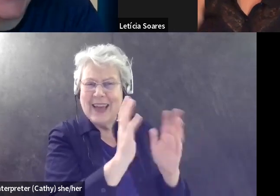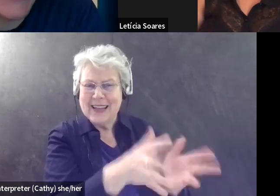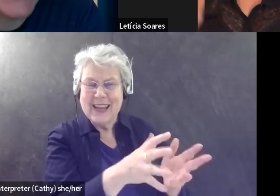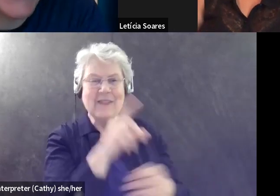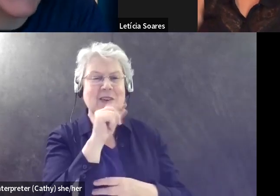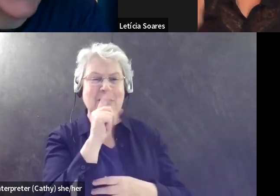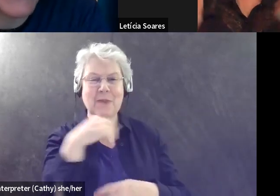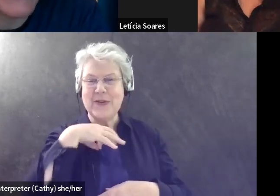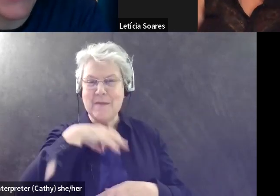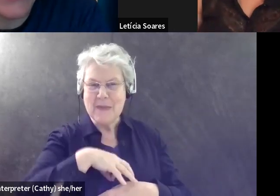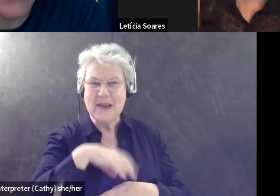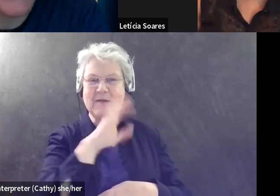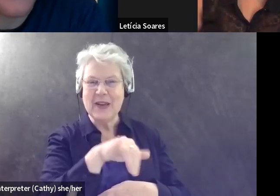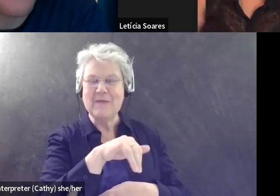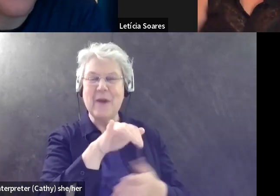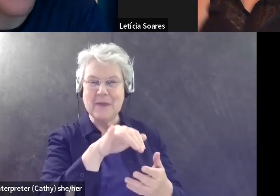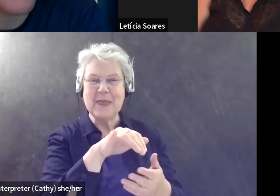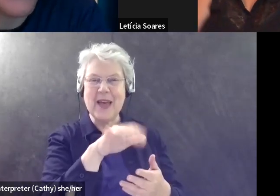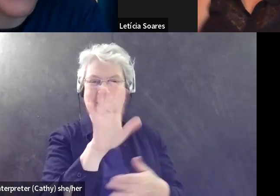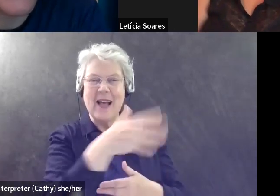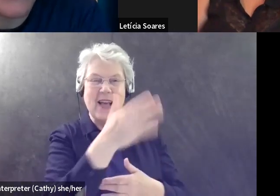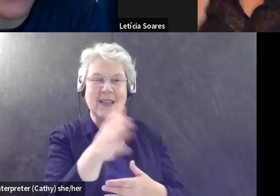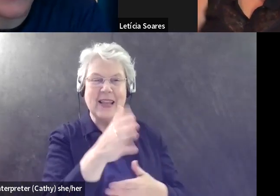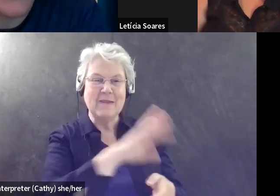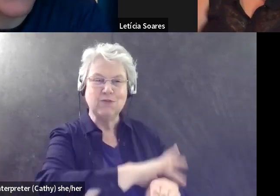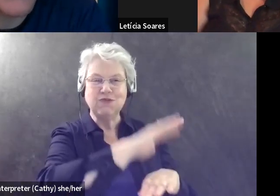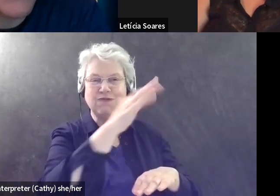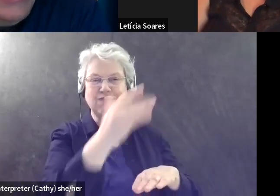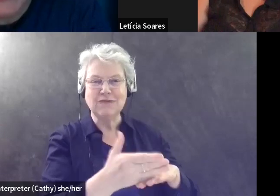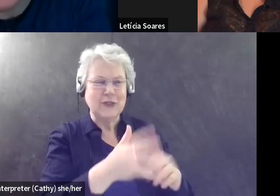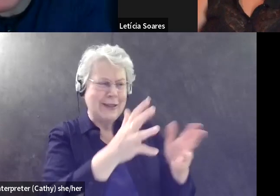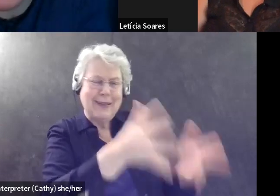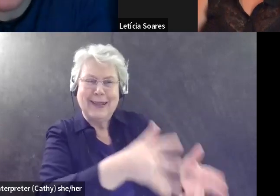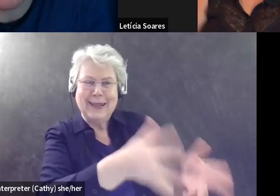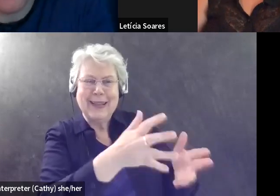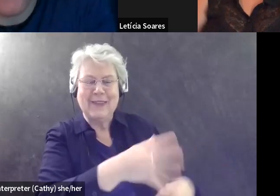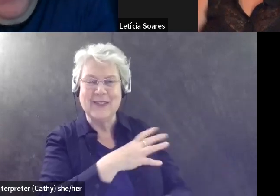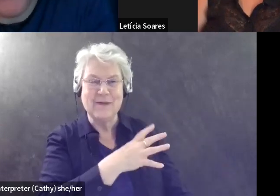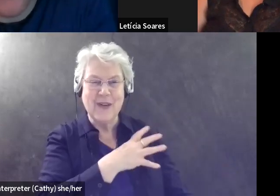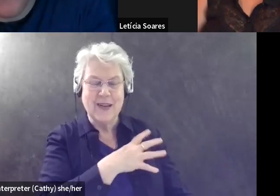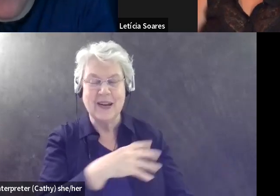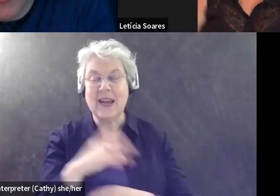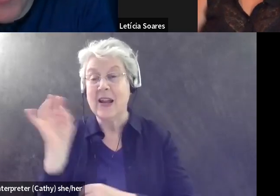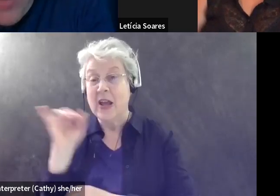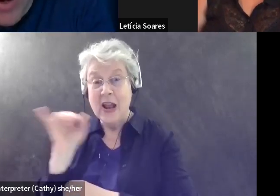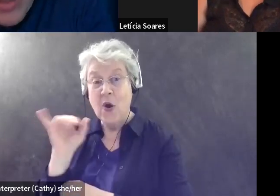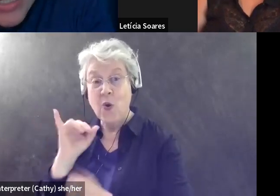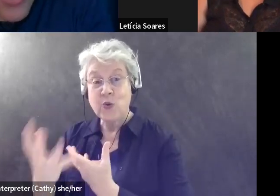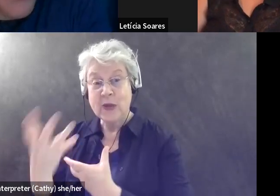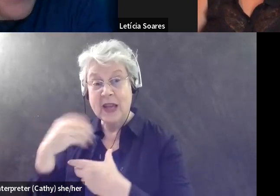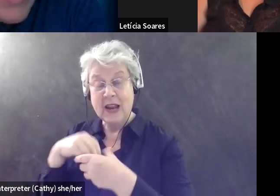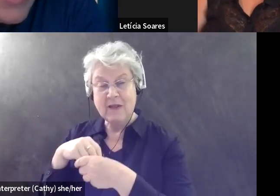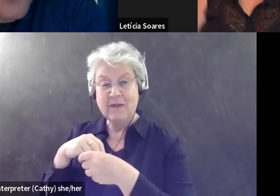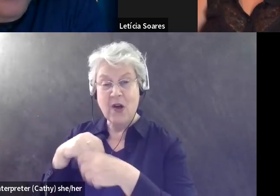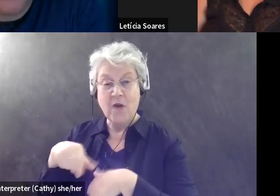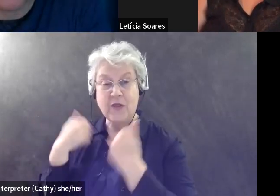from it. Yes. Yeah. Yeah. Yeah. There's so much. And, and getting involved, maybe if, if you live somewhere and